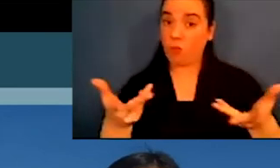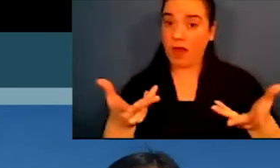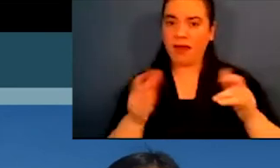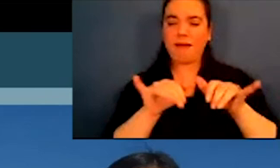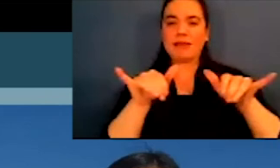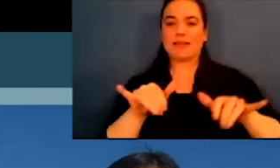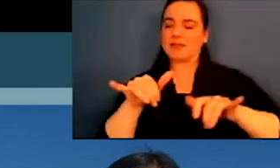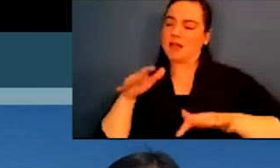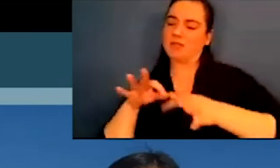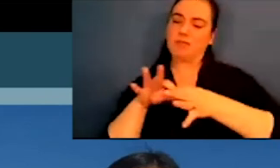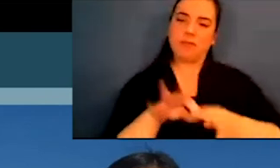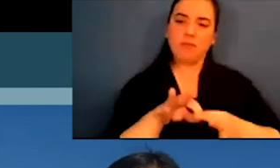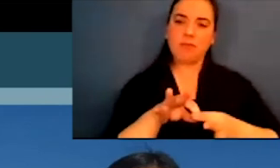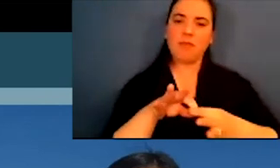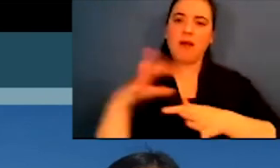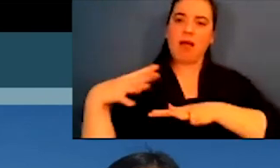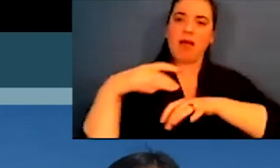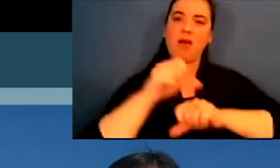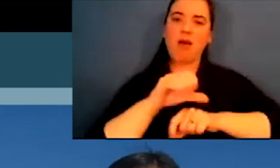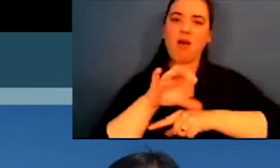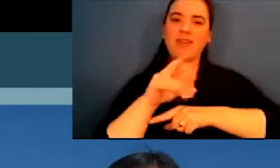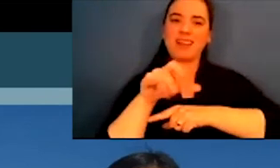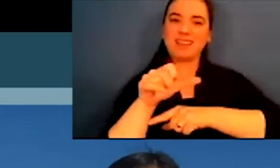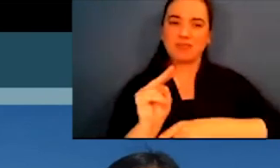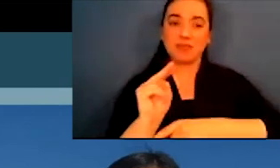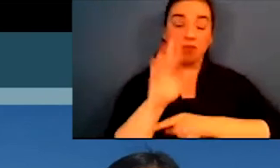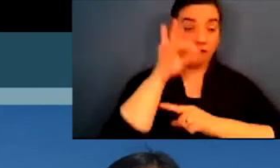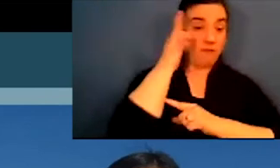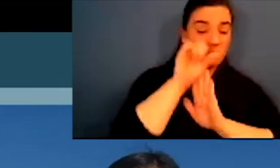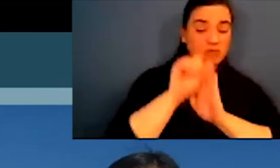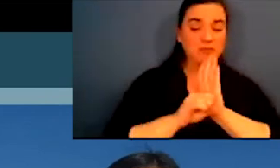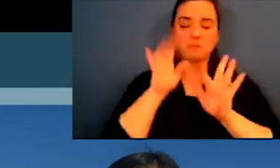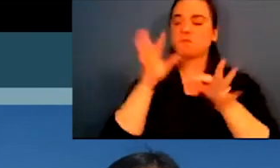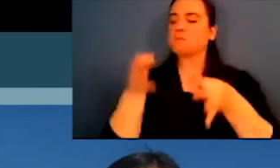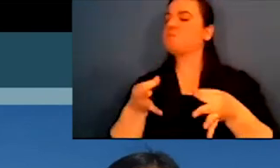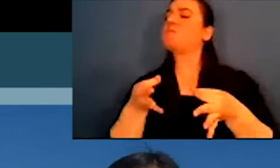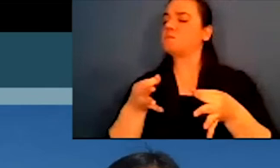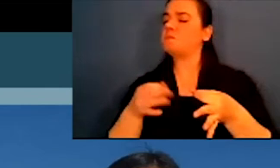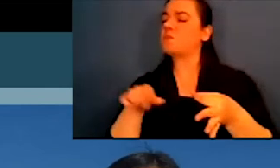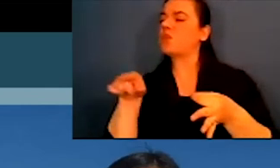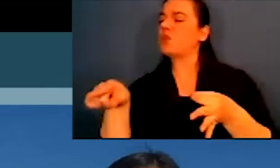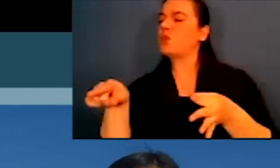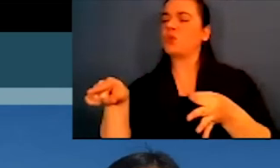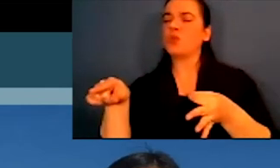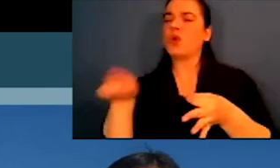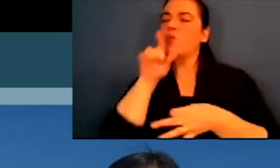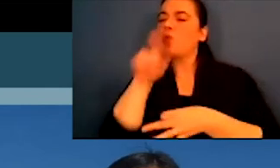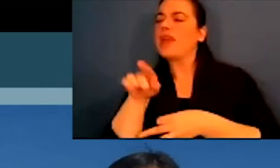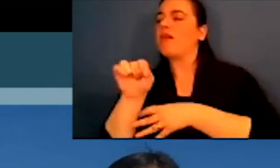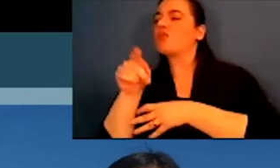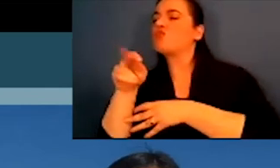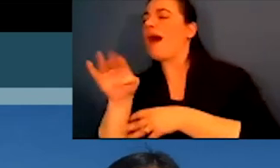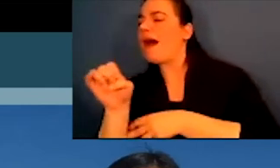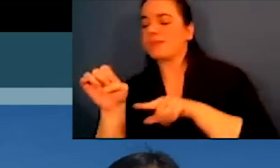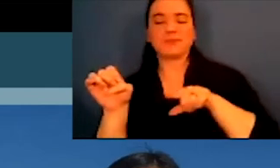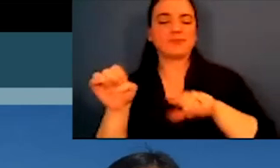recognition. Federal and state recognition is a system rooted in colonization, which the federal and state governments decide